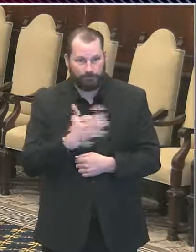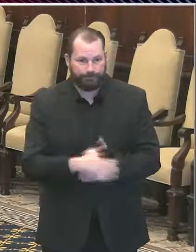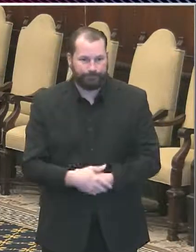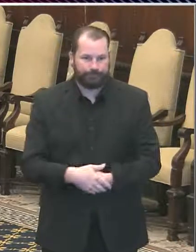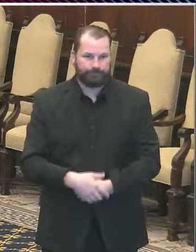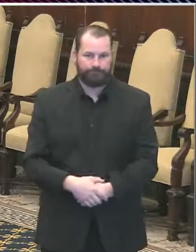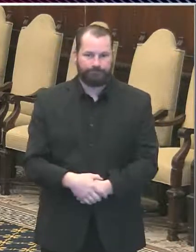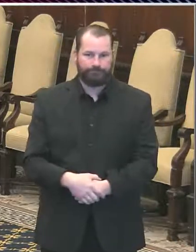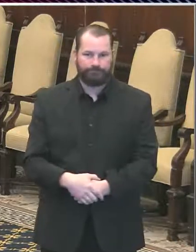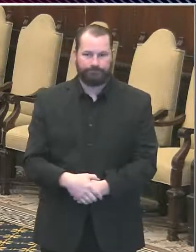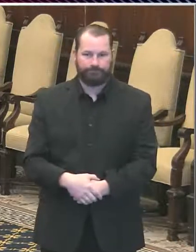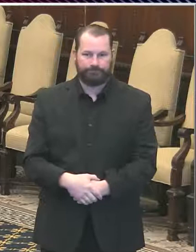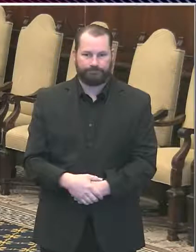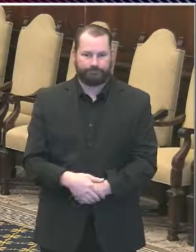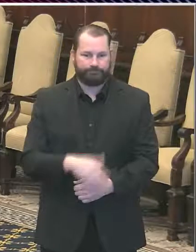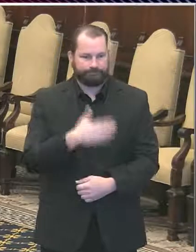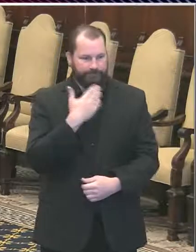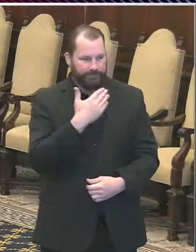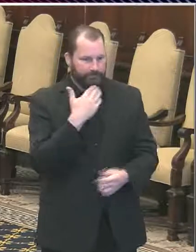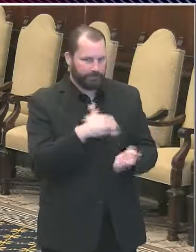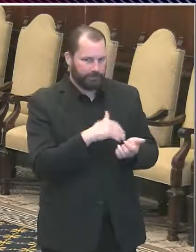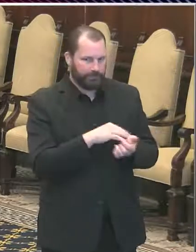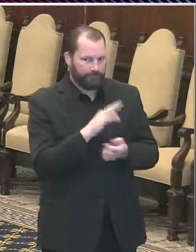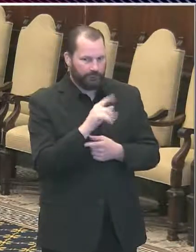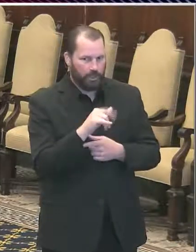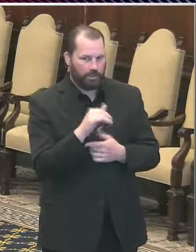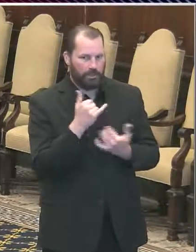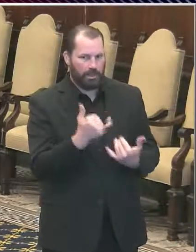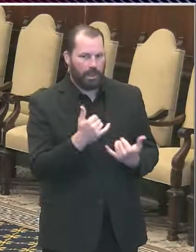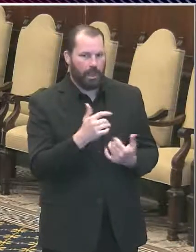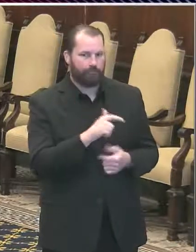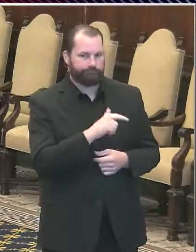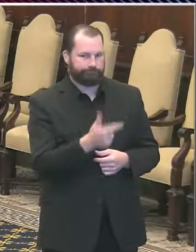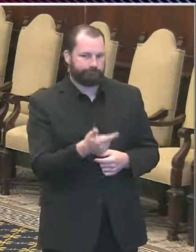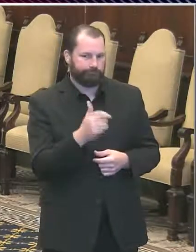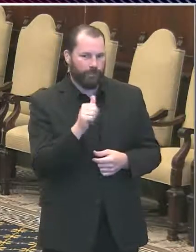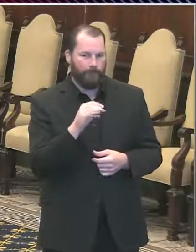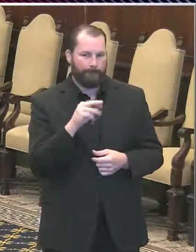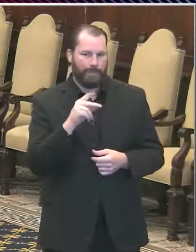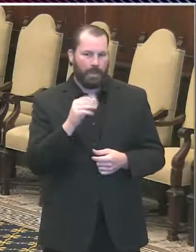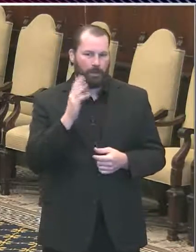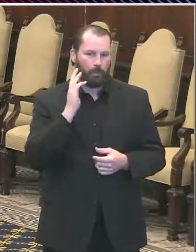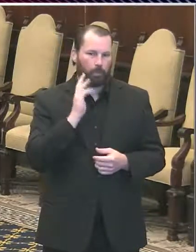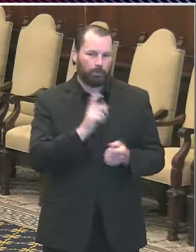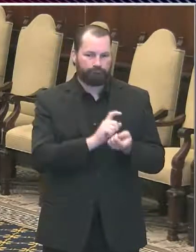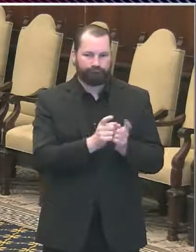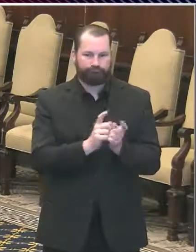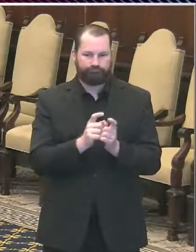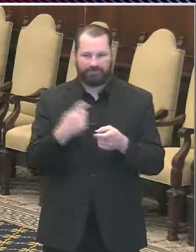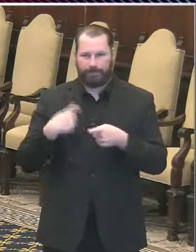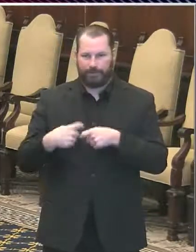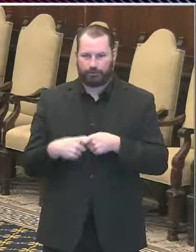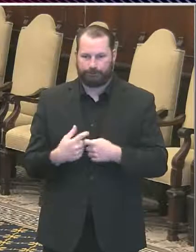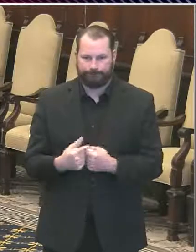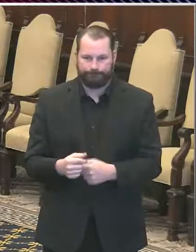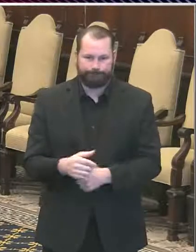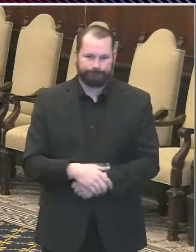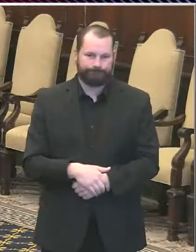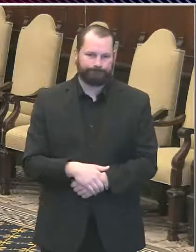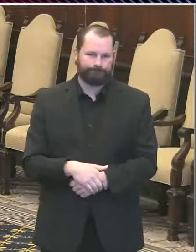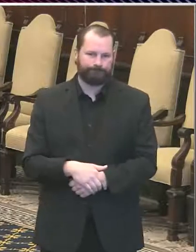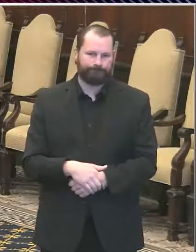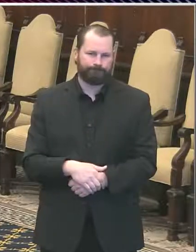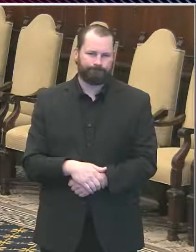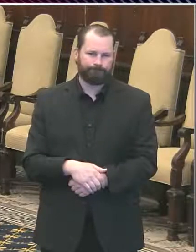Thank you, Dr. Farley. We are now going to go to Armando, who will deliver the Spanish language translation on both the mayor and Dr.